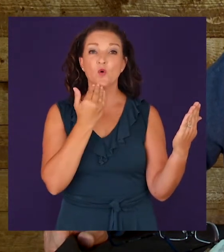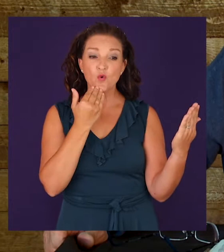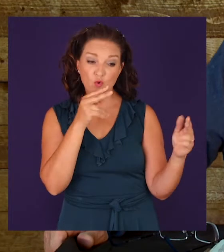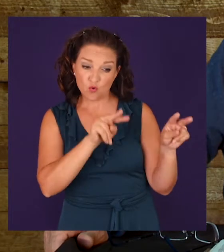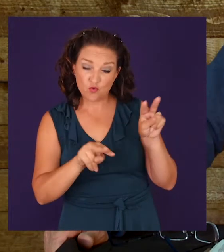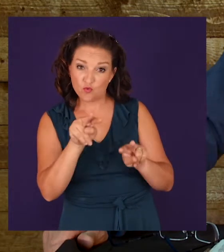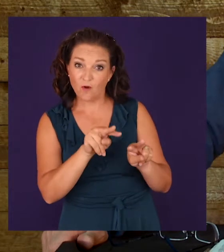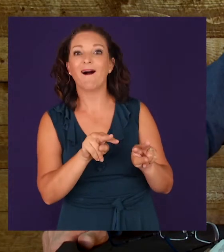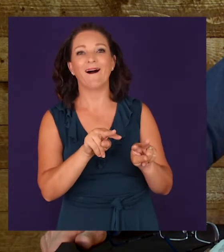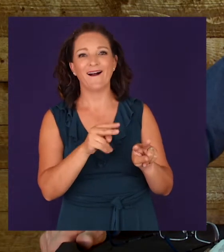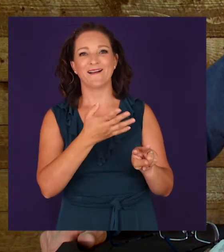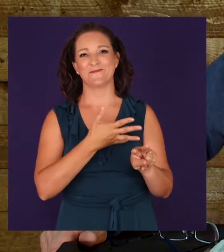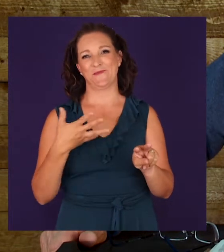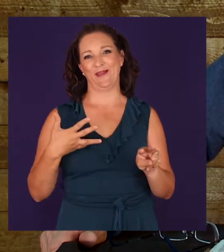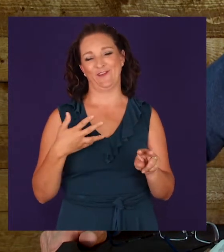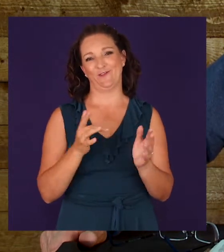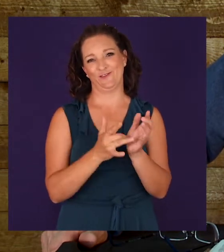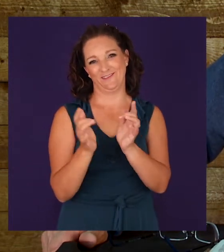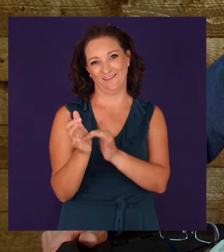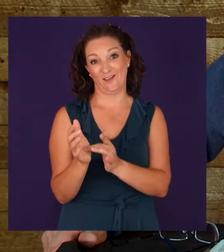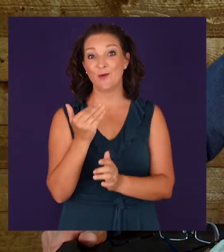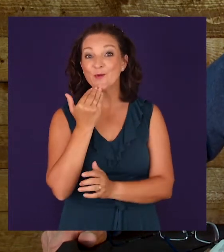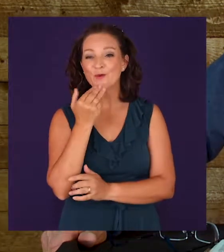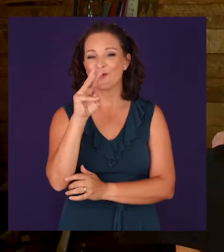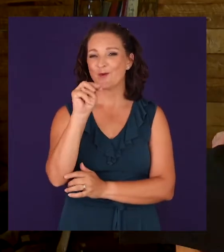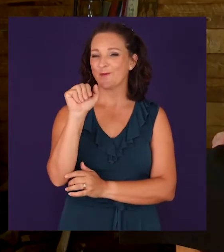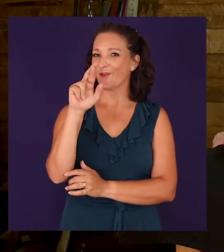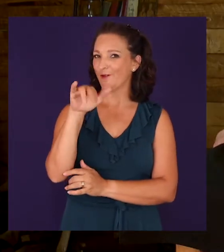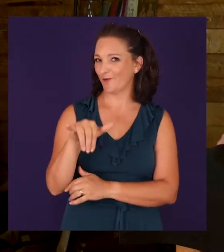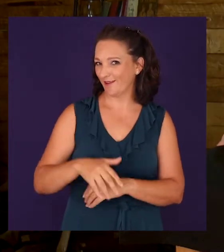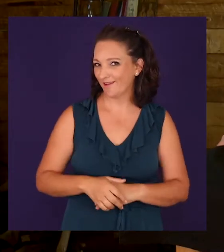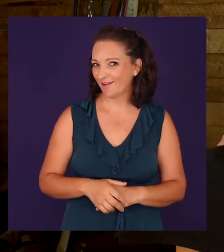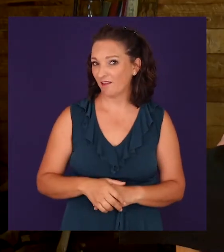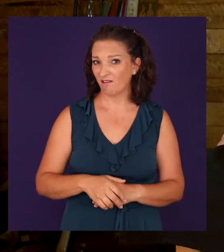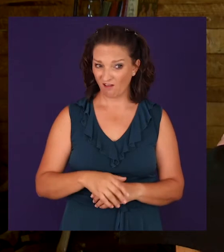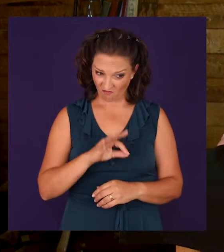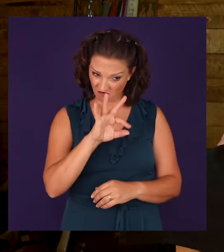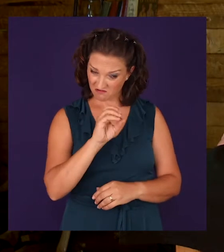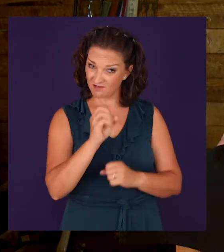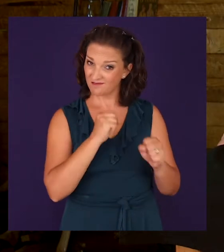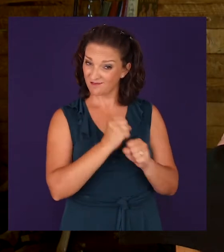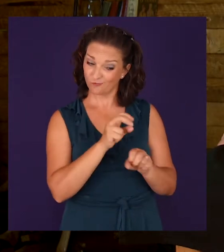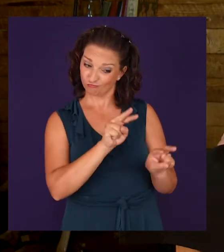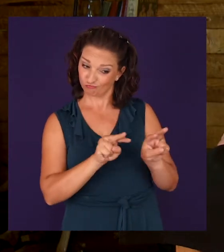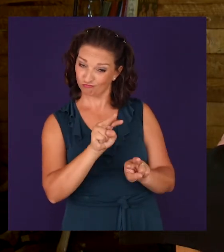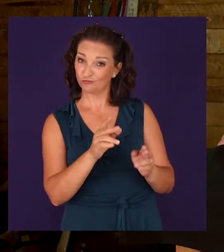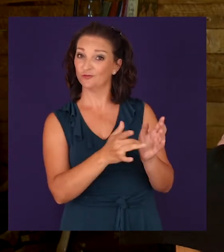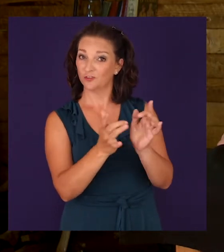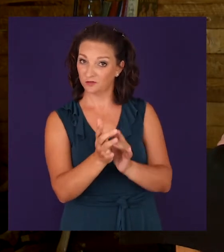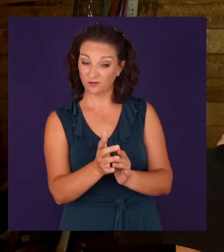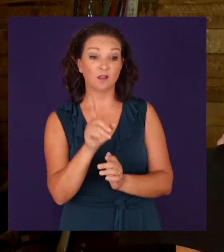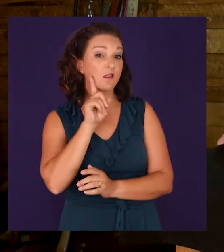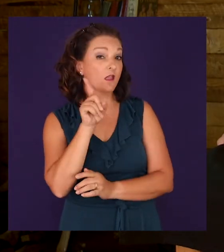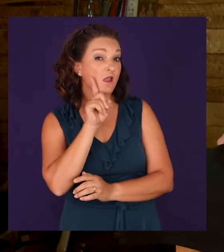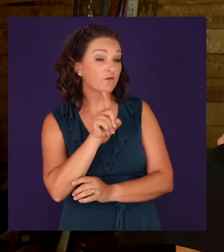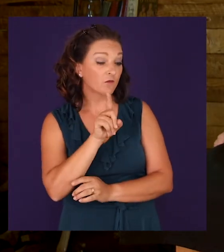talking about? I'm talking about the mother of Jesus. Her name was Mary. For 30 years, she looked after him. She got him up